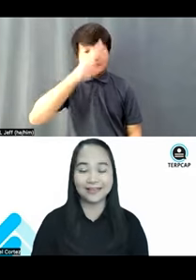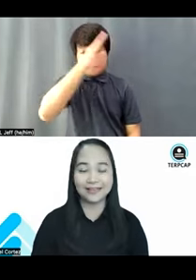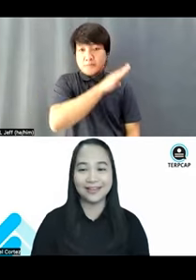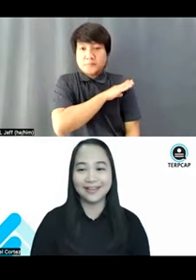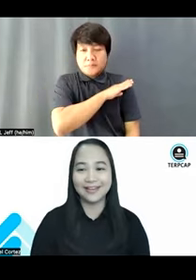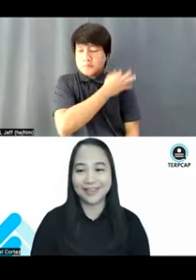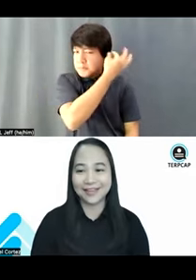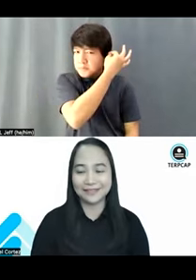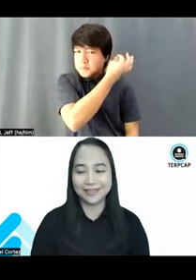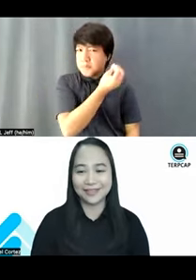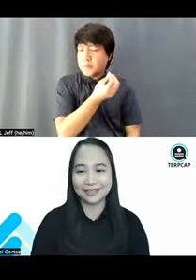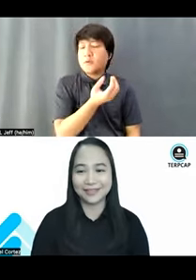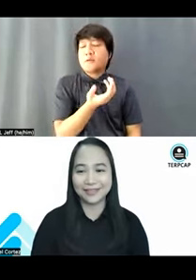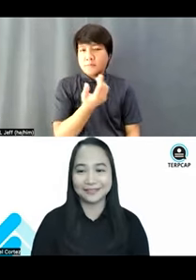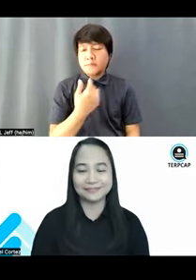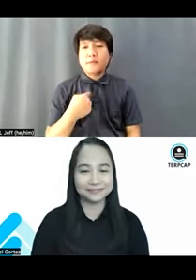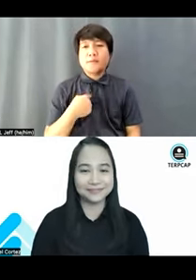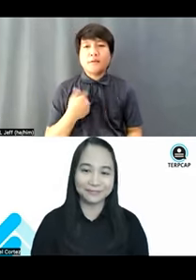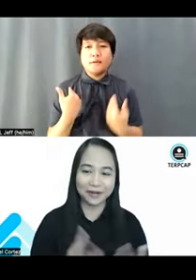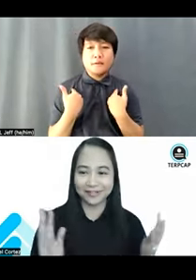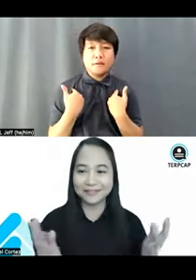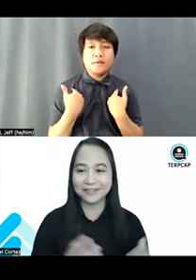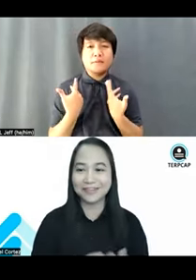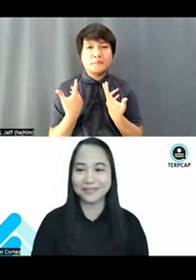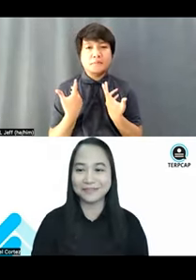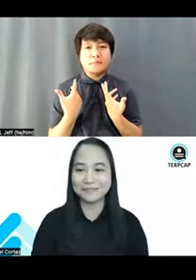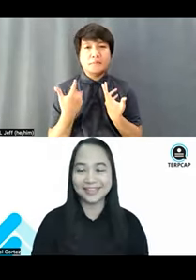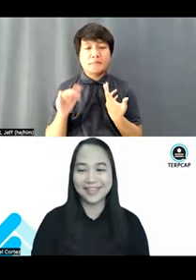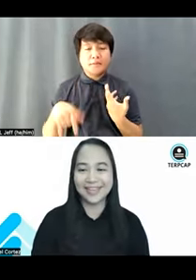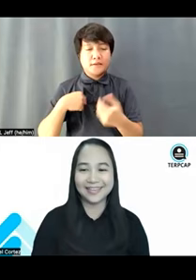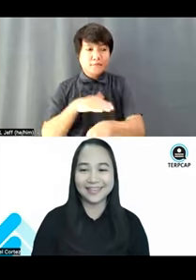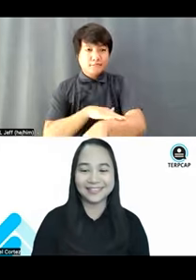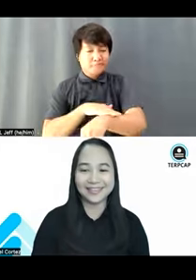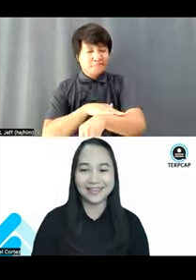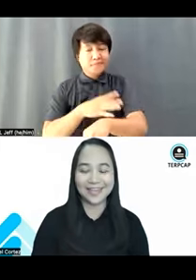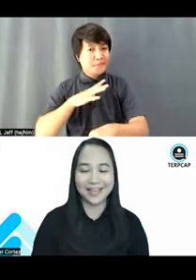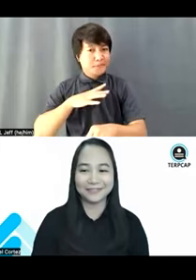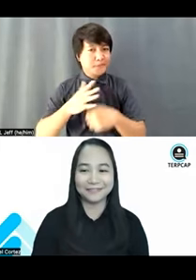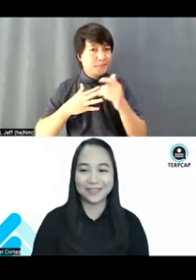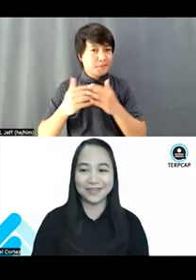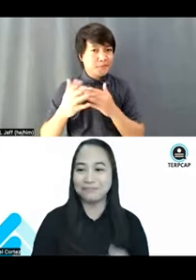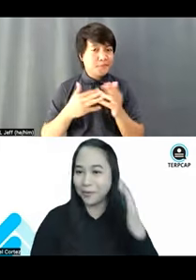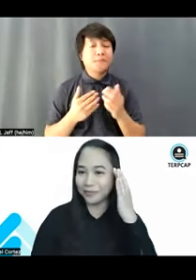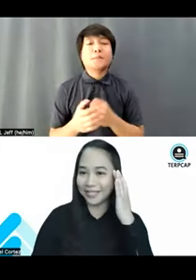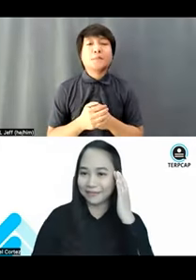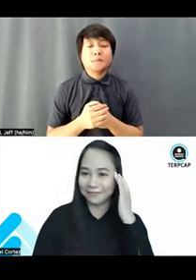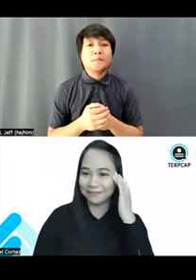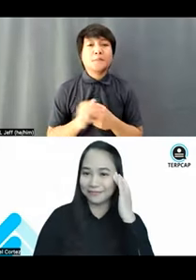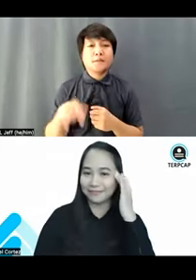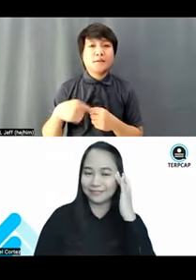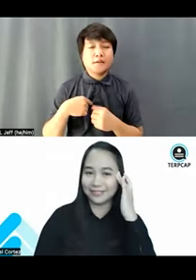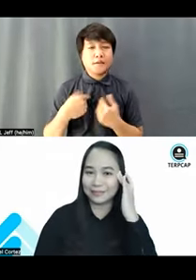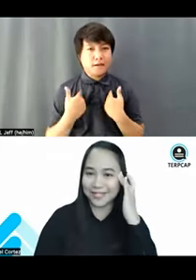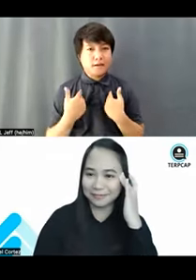hair. I have a pear complexion and I have a mole in my